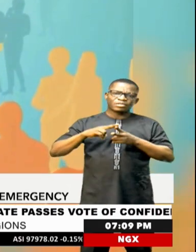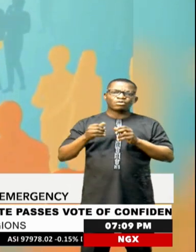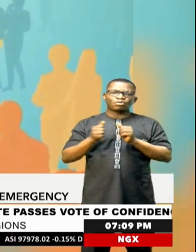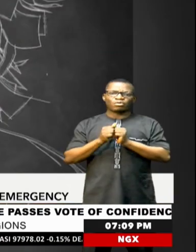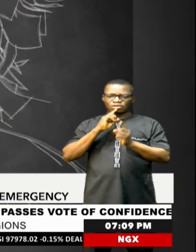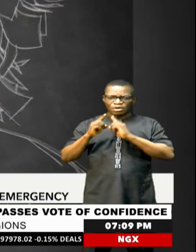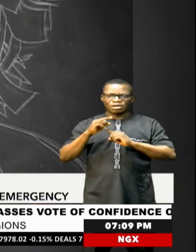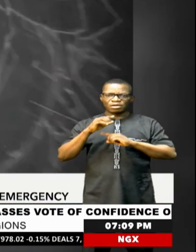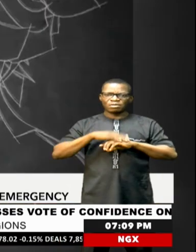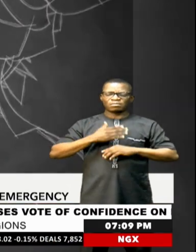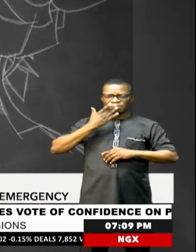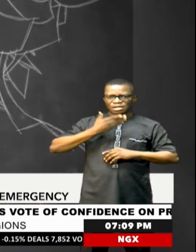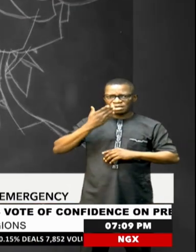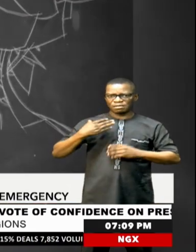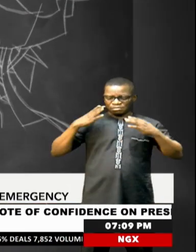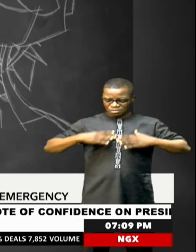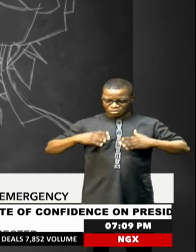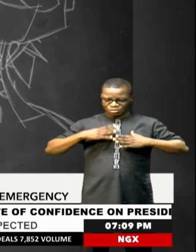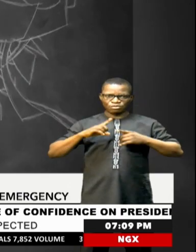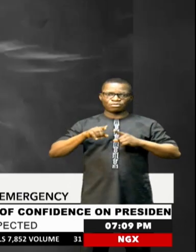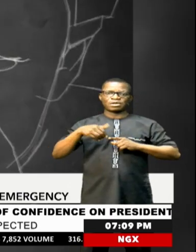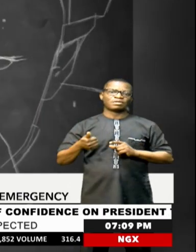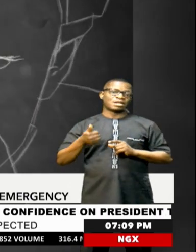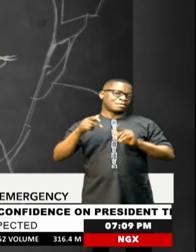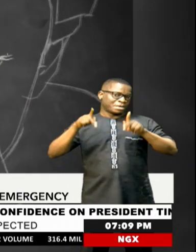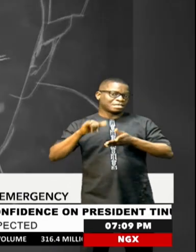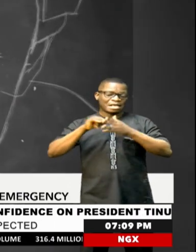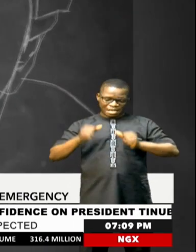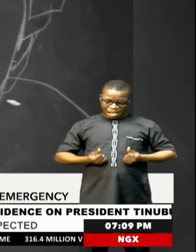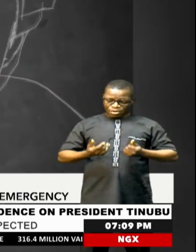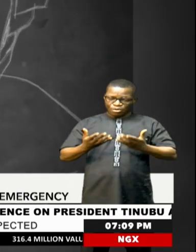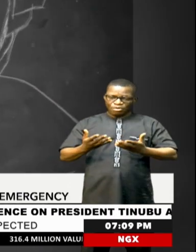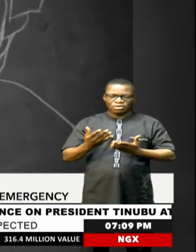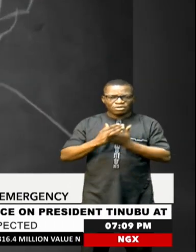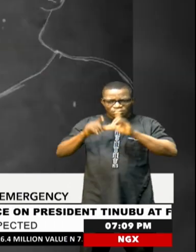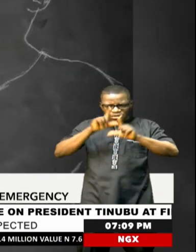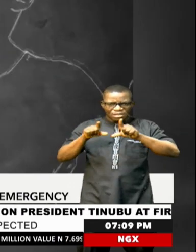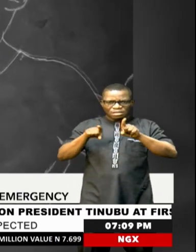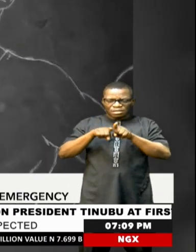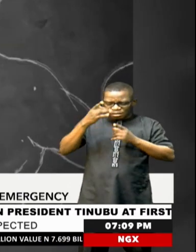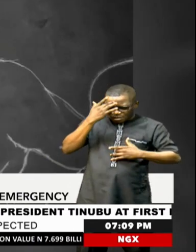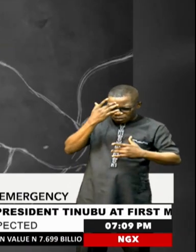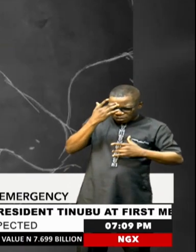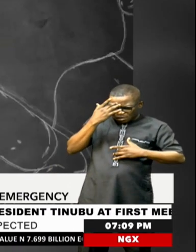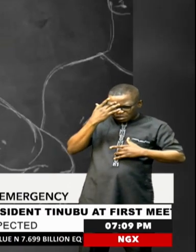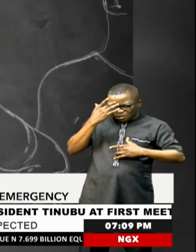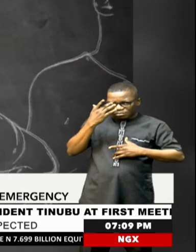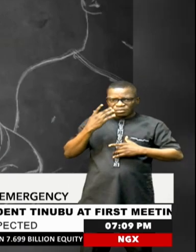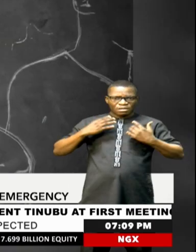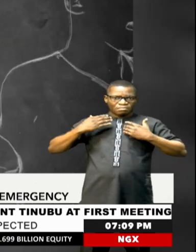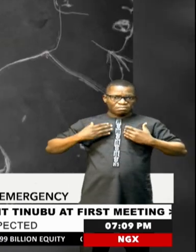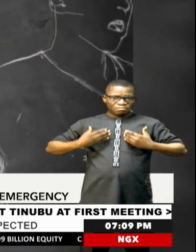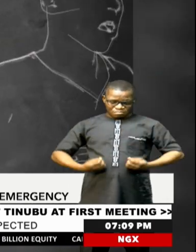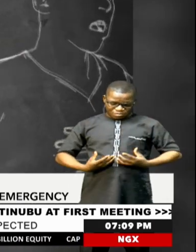or breathing close to another person. It can cause symptoms such as fever, muscle aches and lesions across the body,